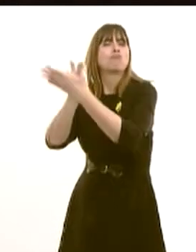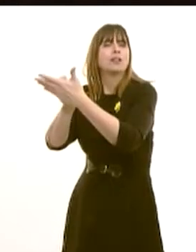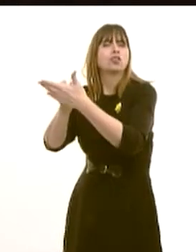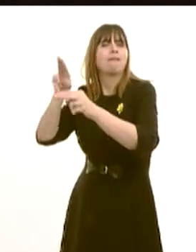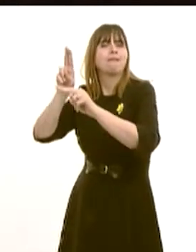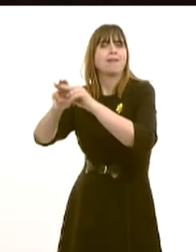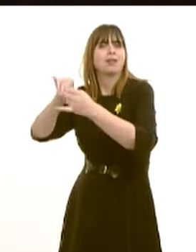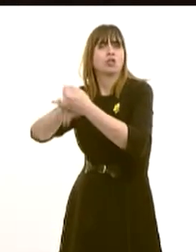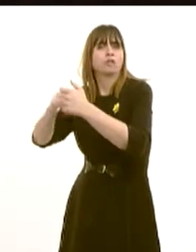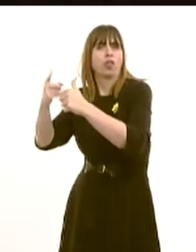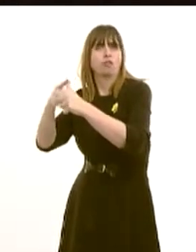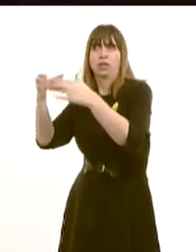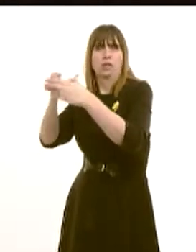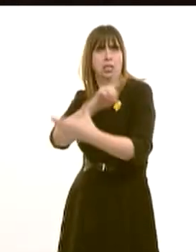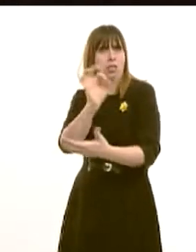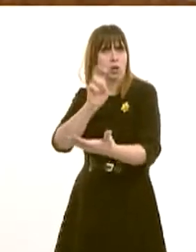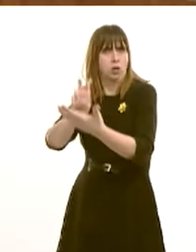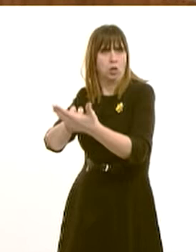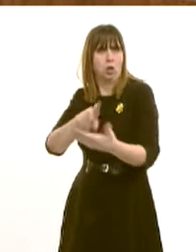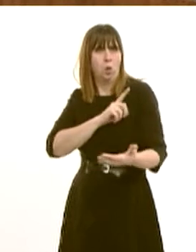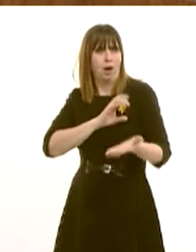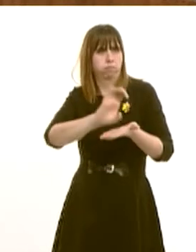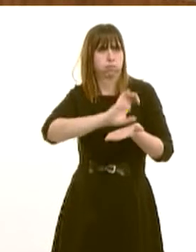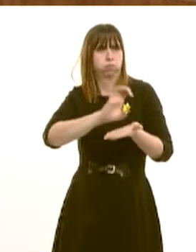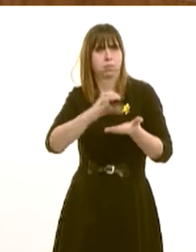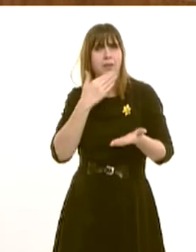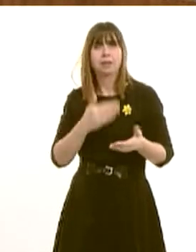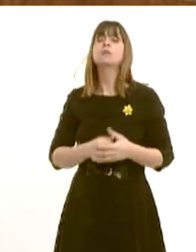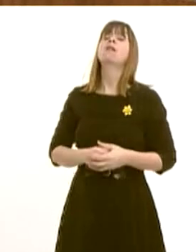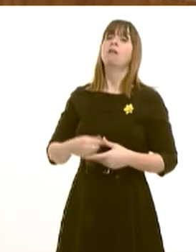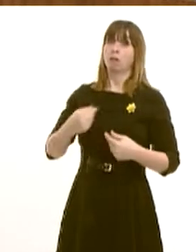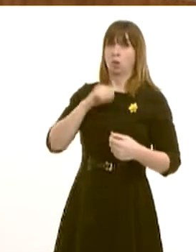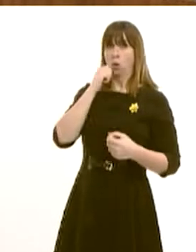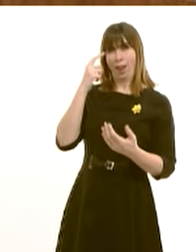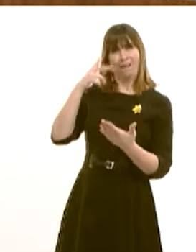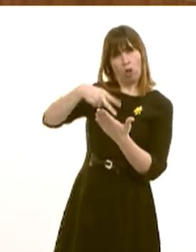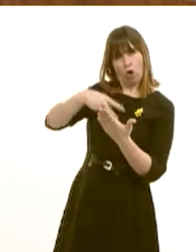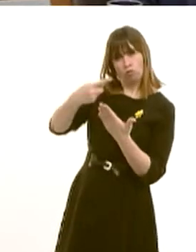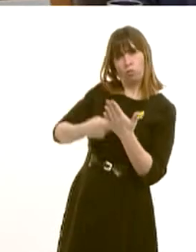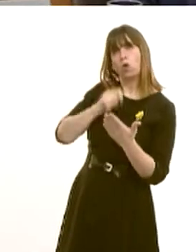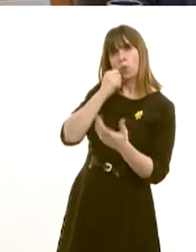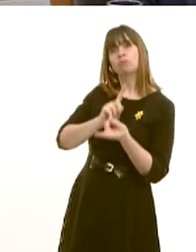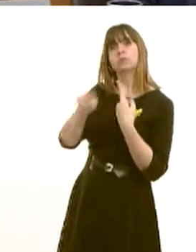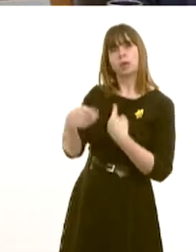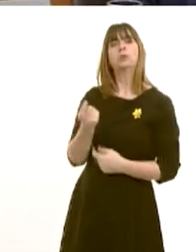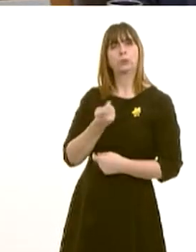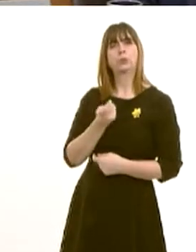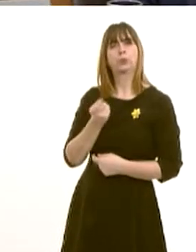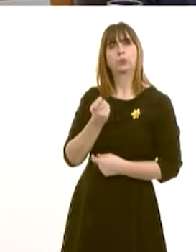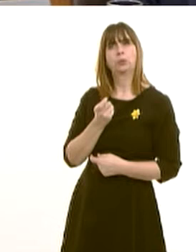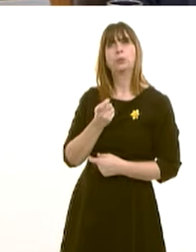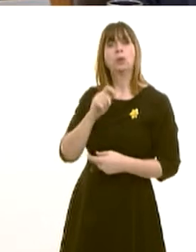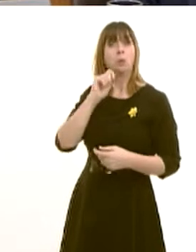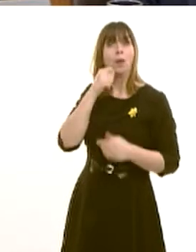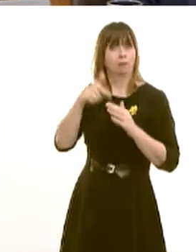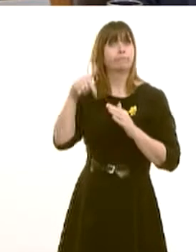Services Authority? Well, regarding the report itself, we will, of course, consider the report and respond in due course in a comprehensive